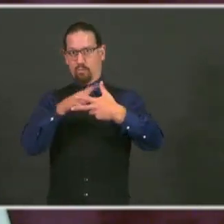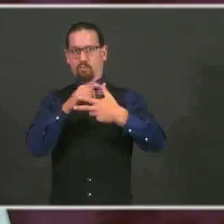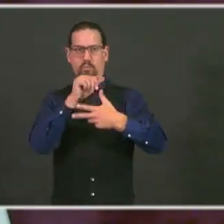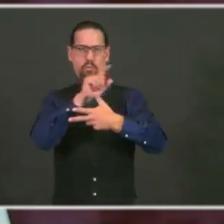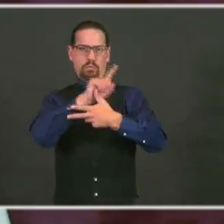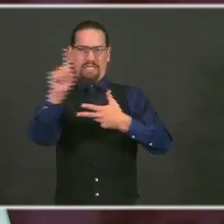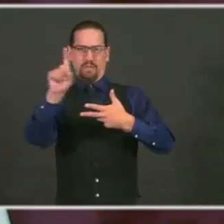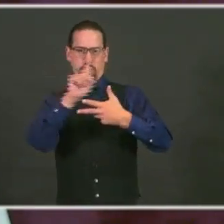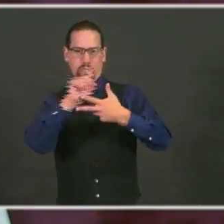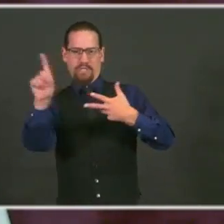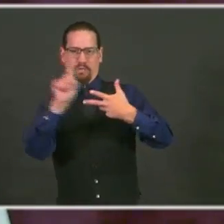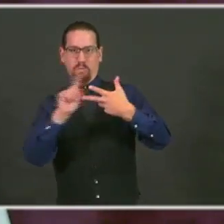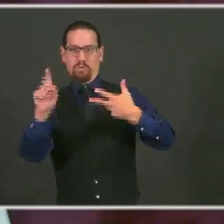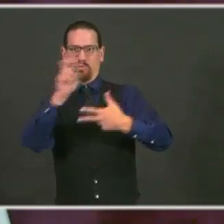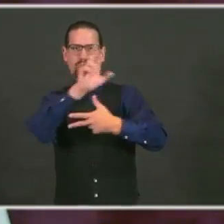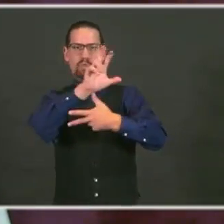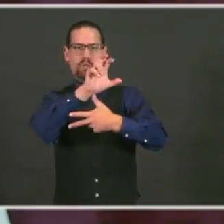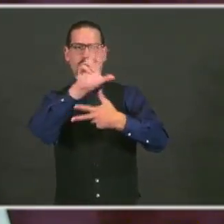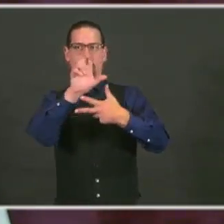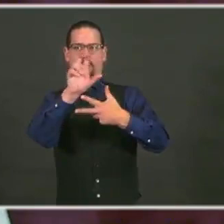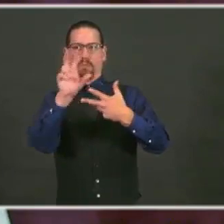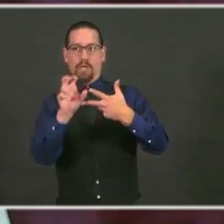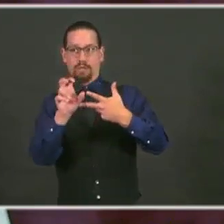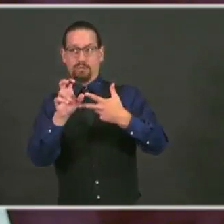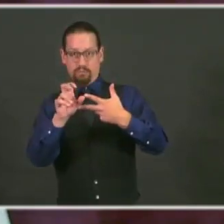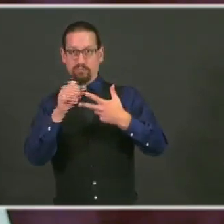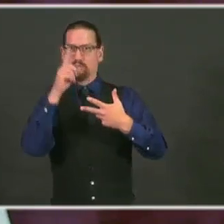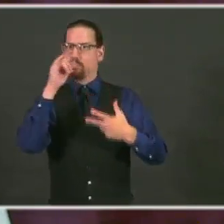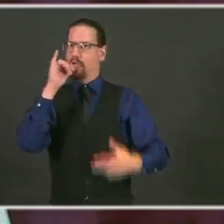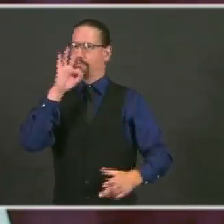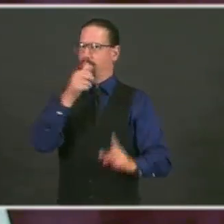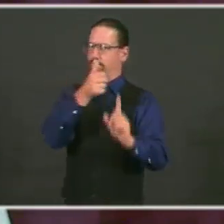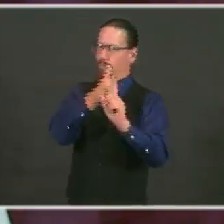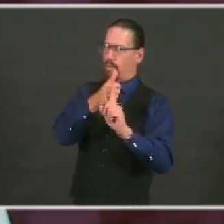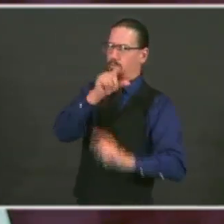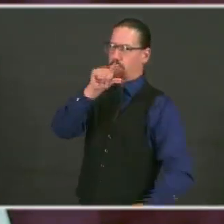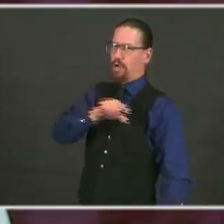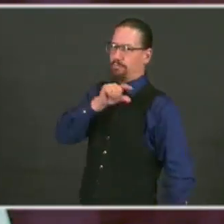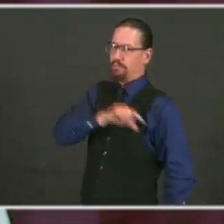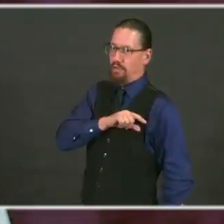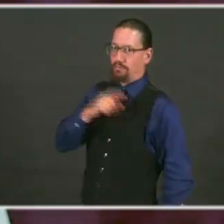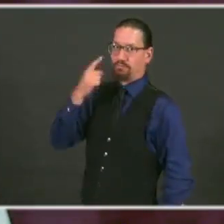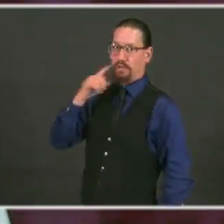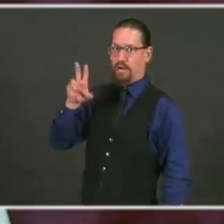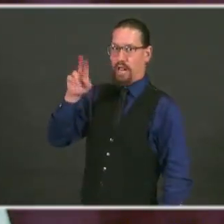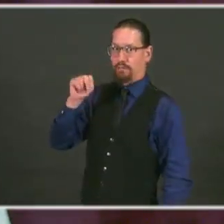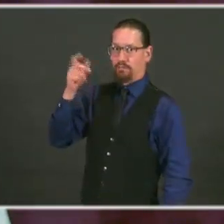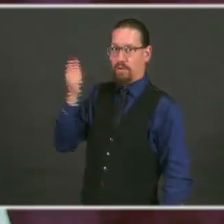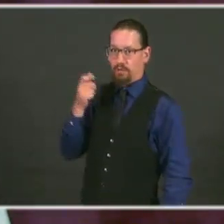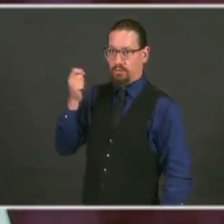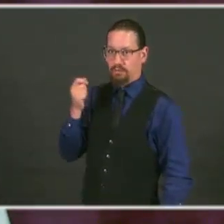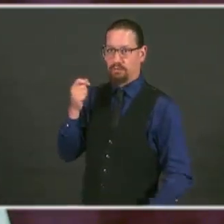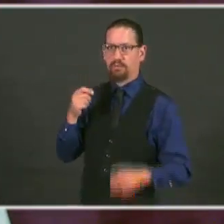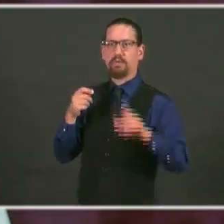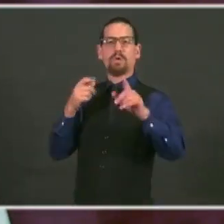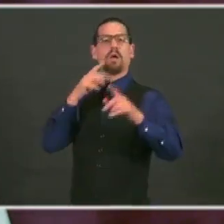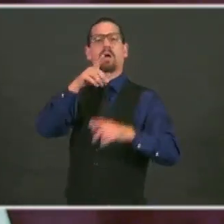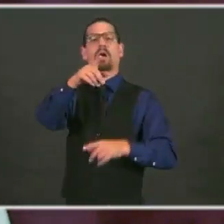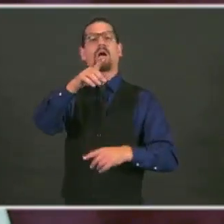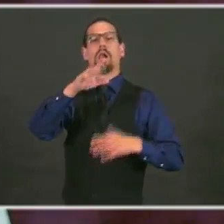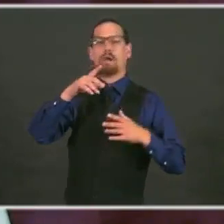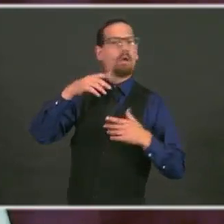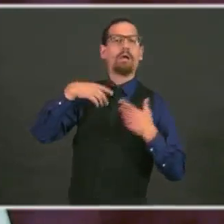unemployed during those eligible weeks. And you don't need to do anything. We're going to start getting the additional money out the door